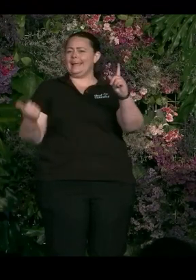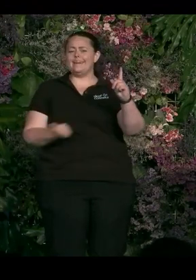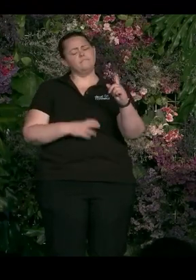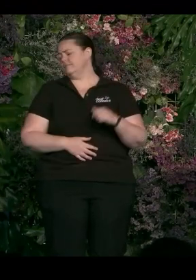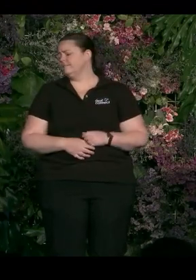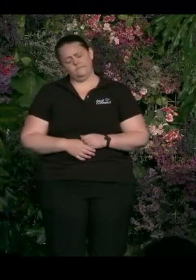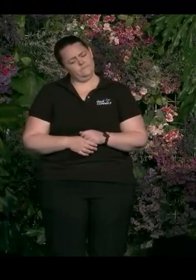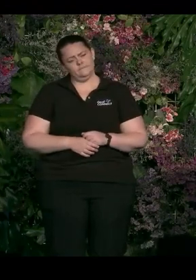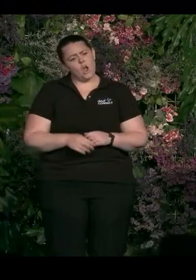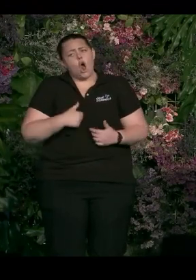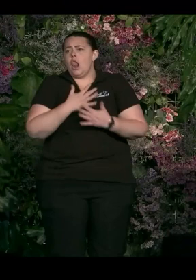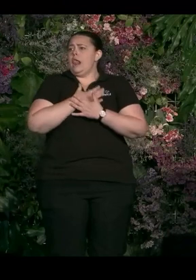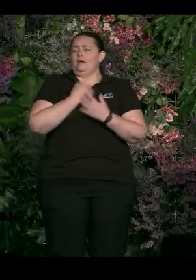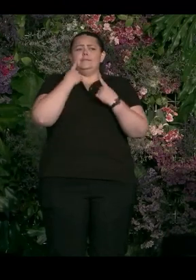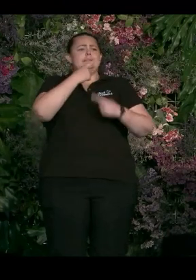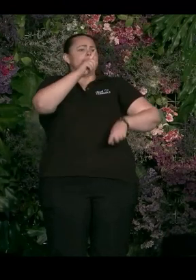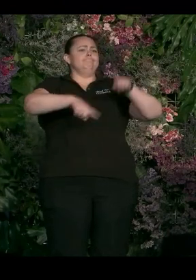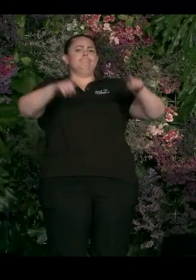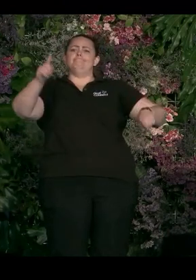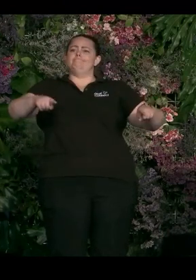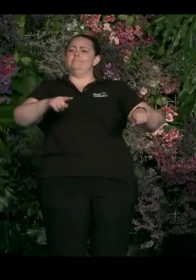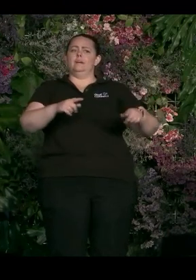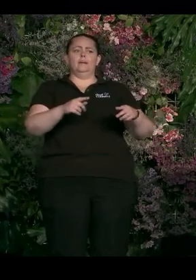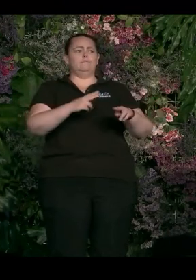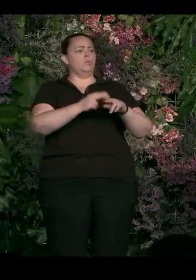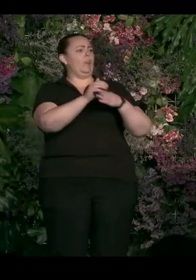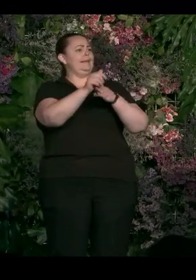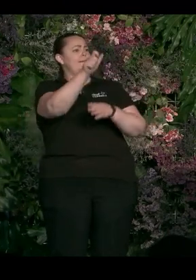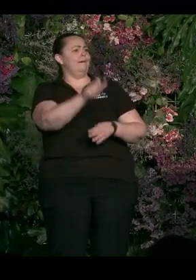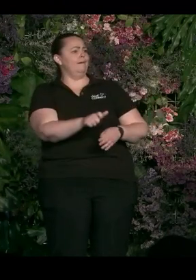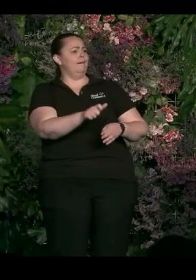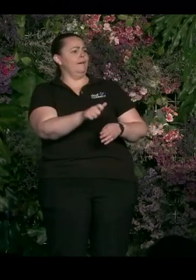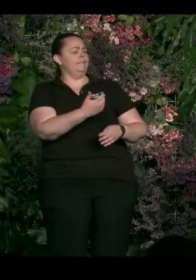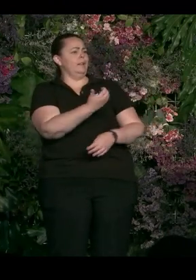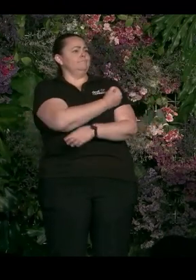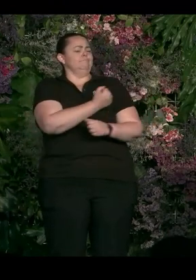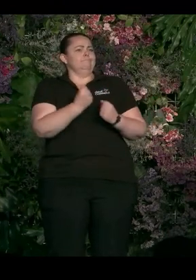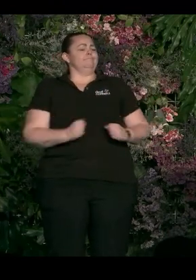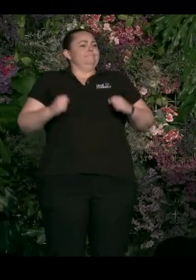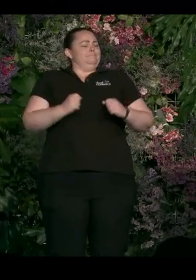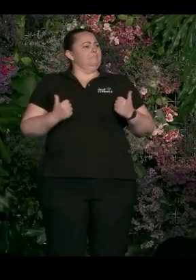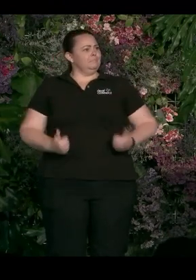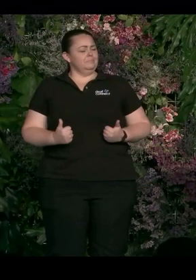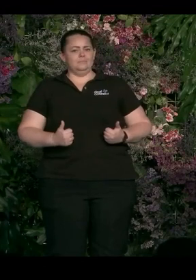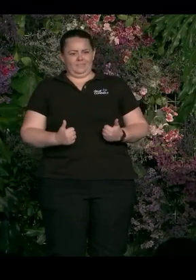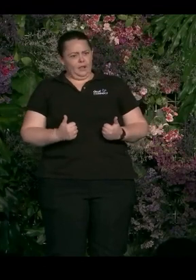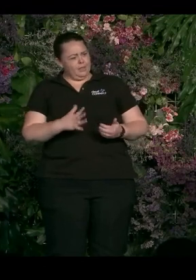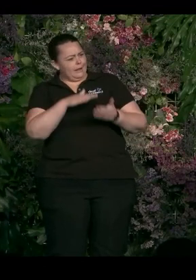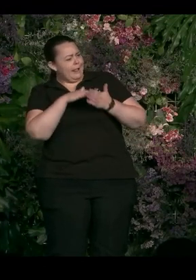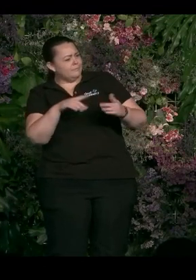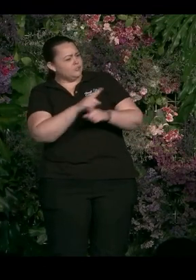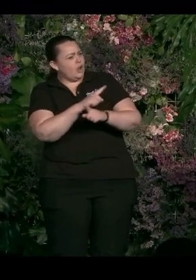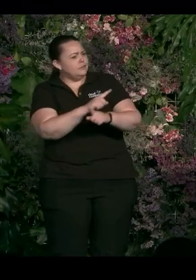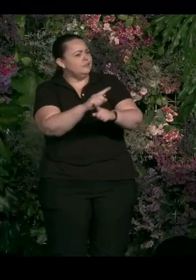and, you know, it gives you a boost and it's powerful and, you know, it does bring about change. But